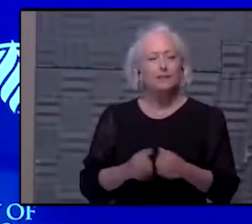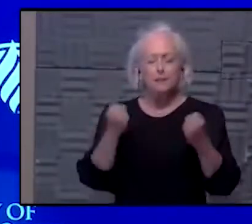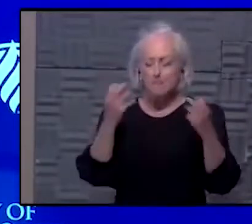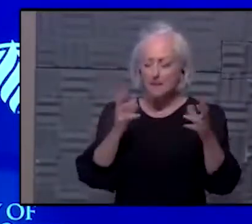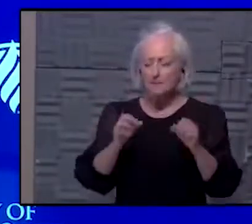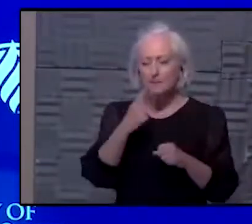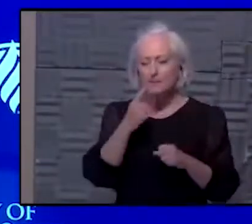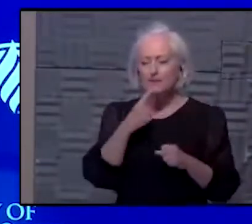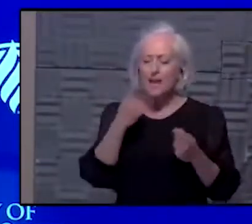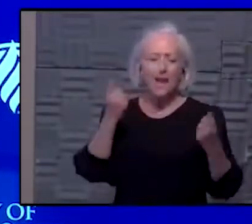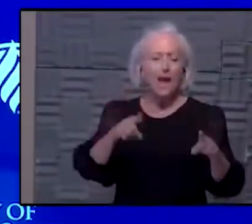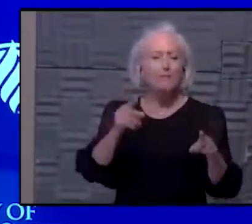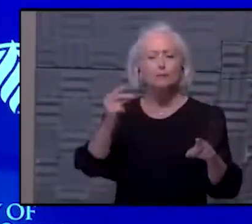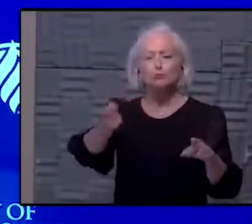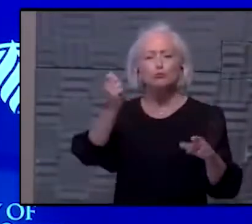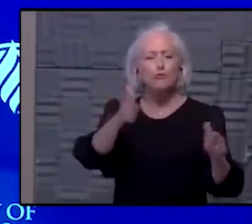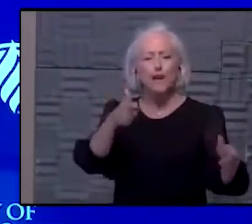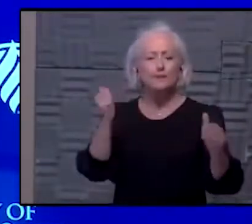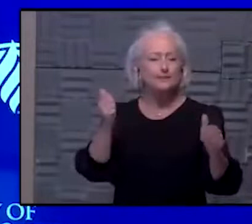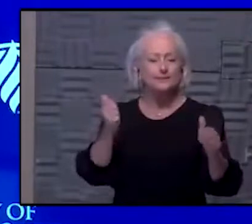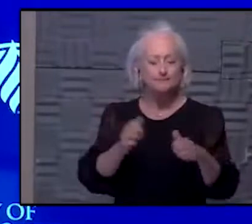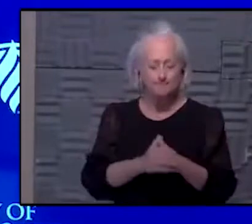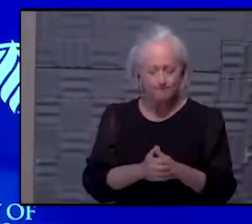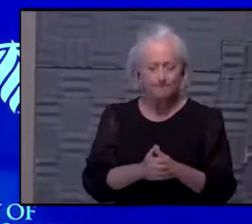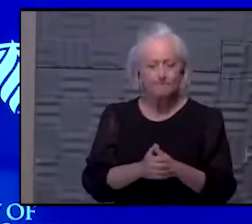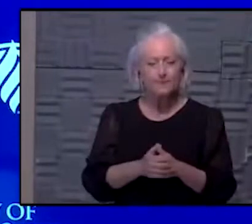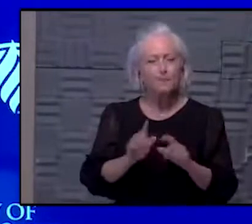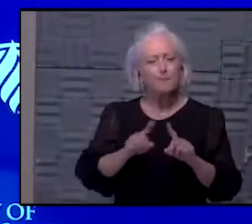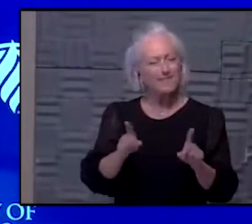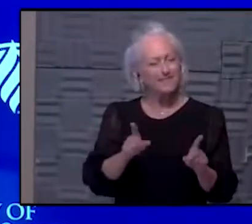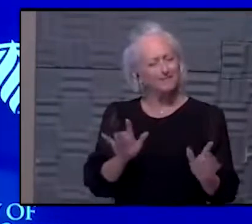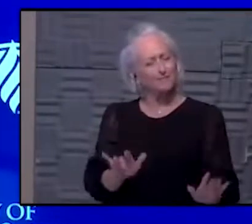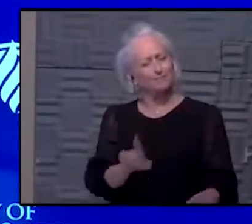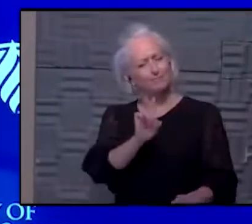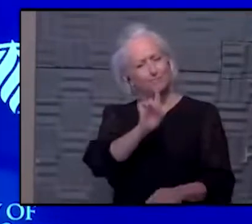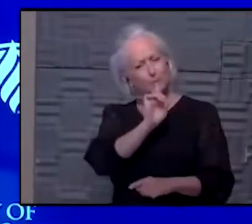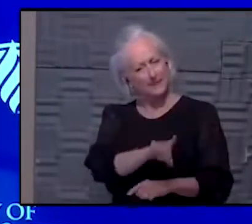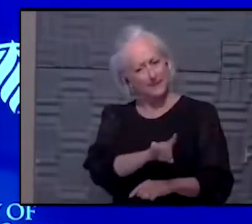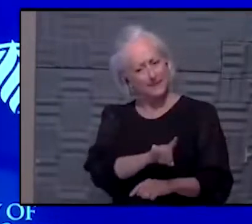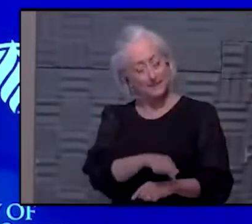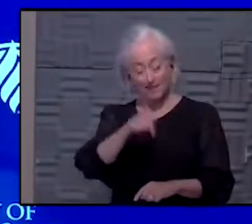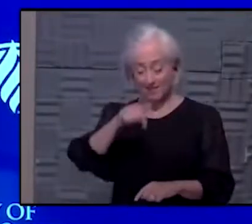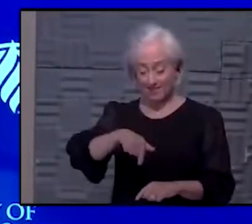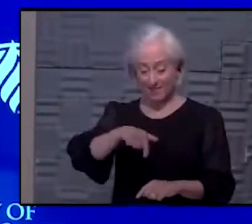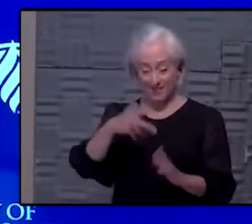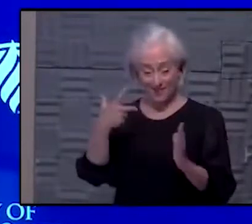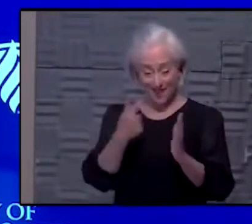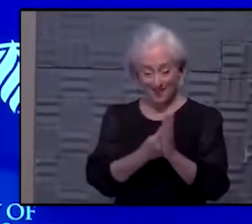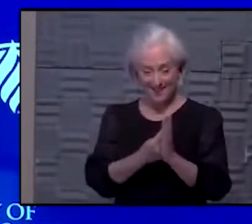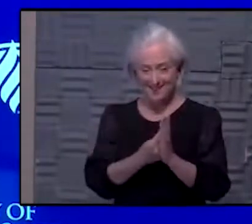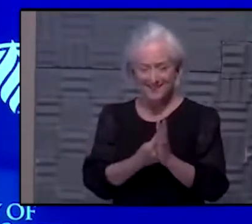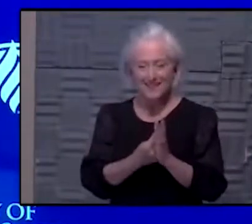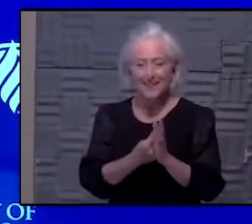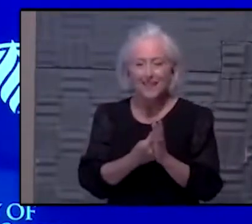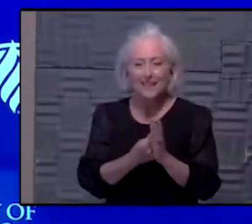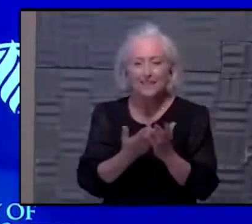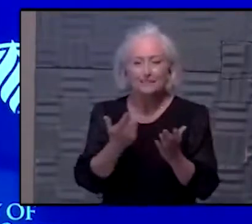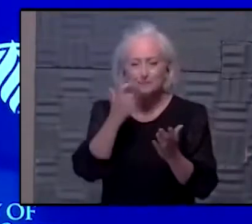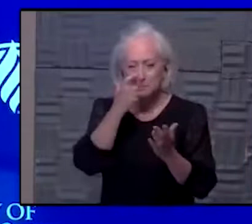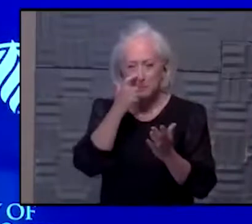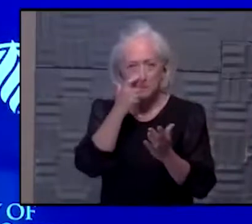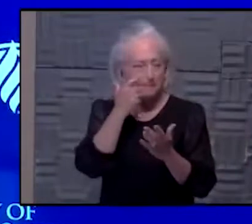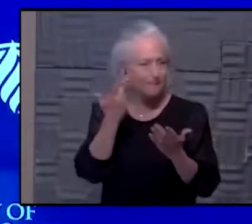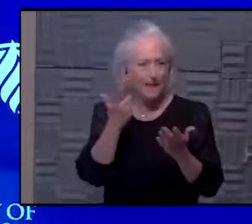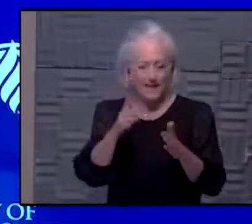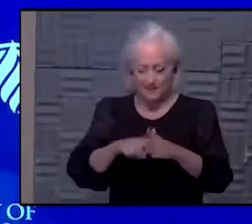We're just, it's, you know, it went on too fast. You sit back, you look, really? The development of this vaccine is on the backs, Hawkeye, of vaccines for